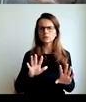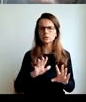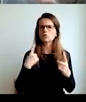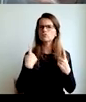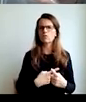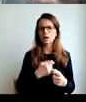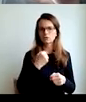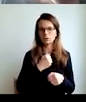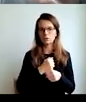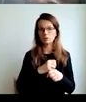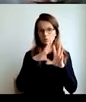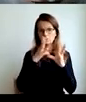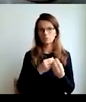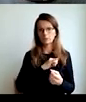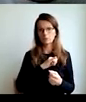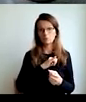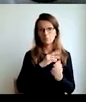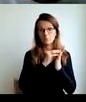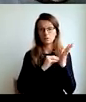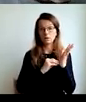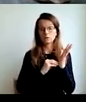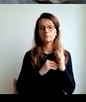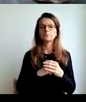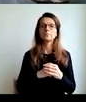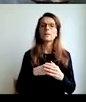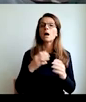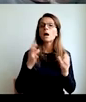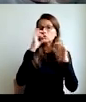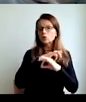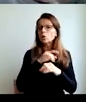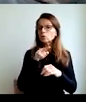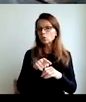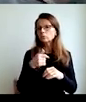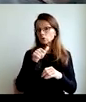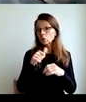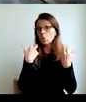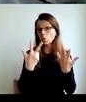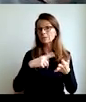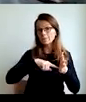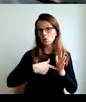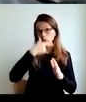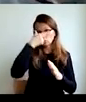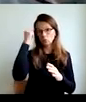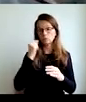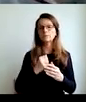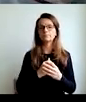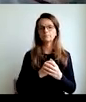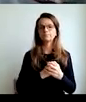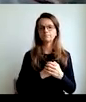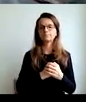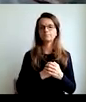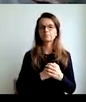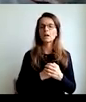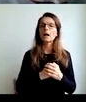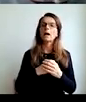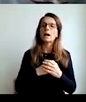They are disruptive in their work. Very interesting information, piece of